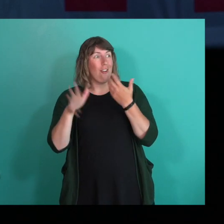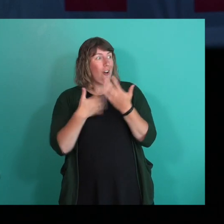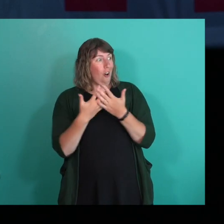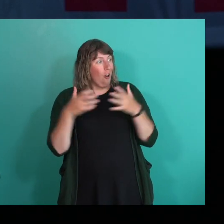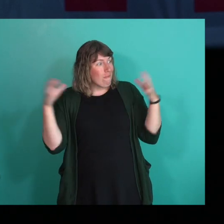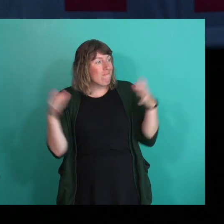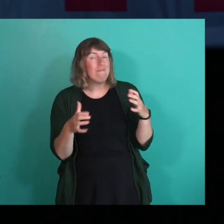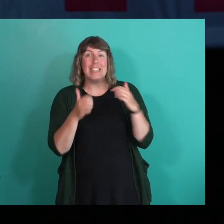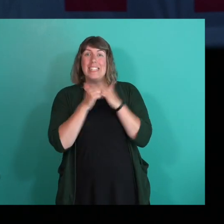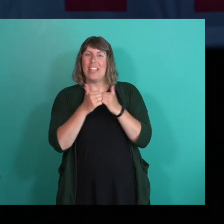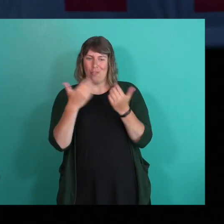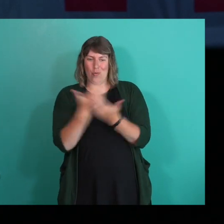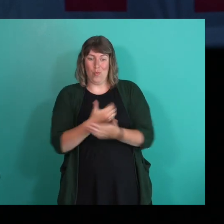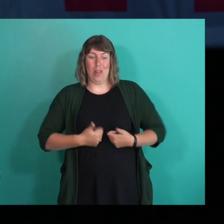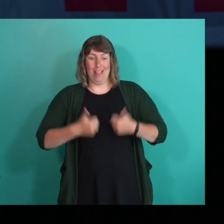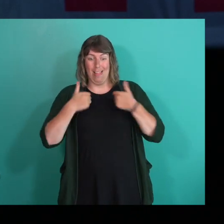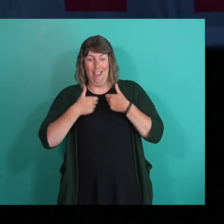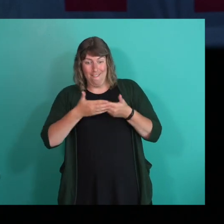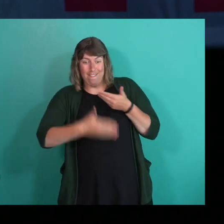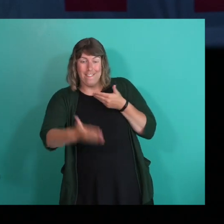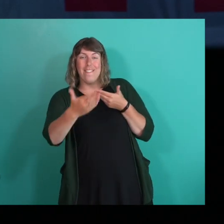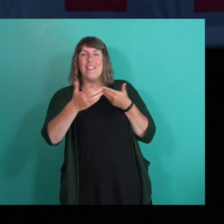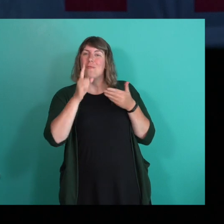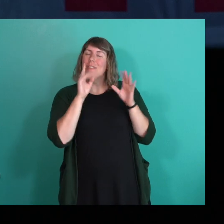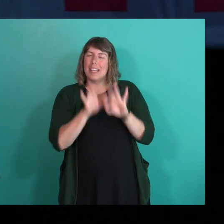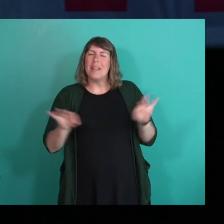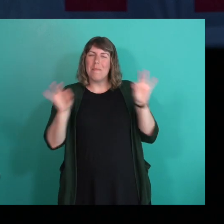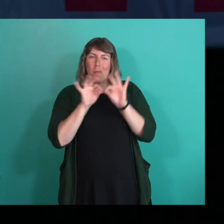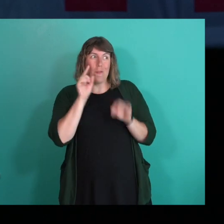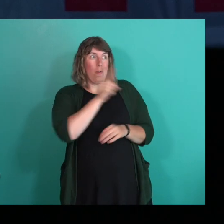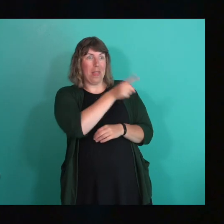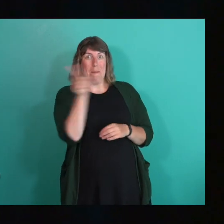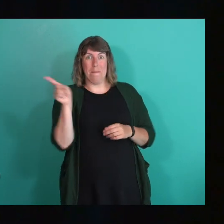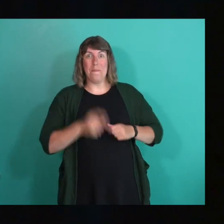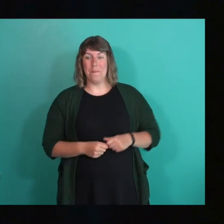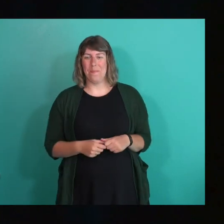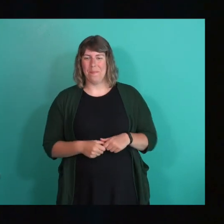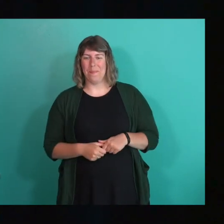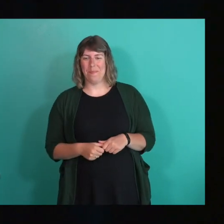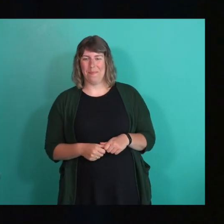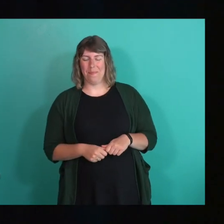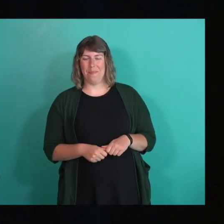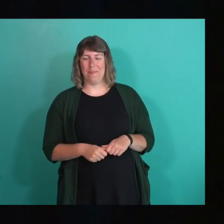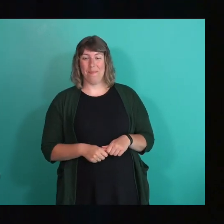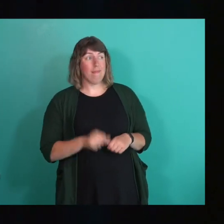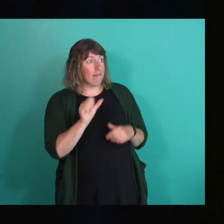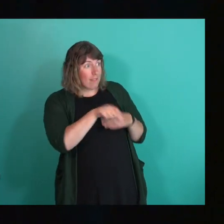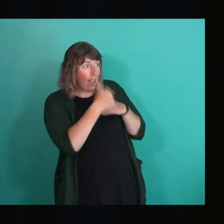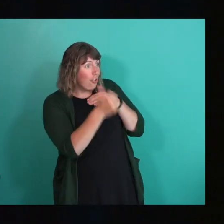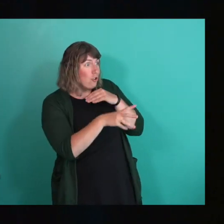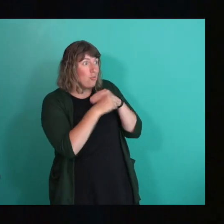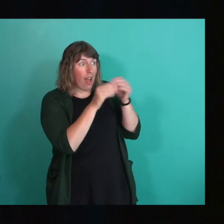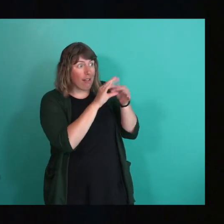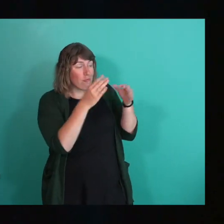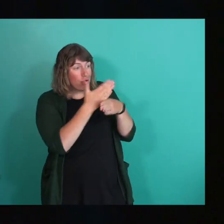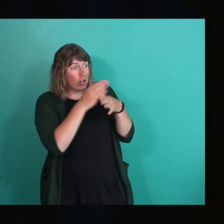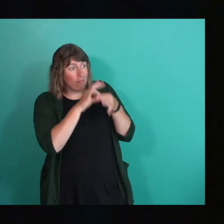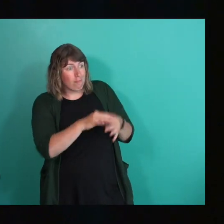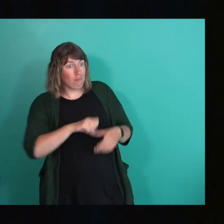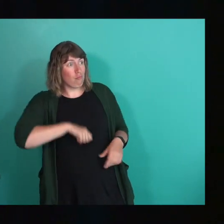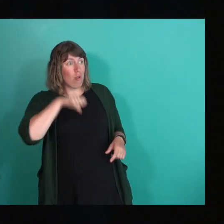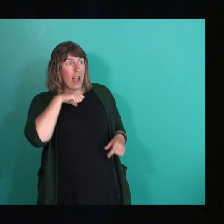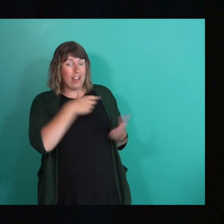all making a new life for themselves. So it really is important for them. Anybody else want to share about Pride?